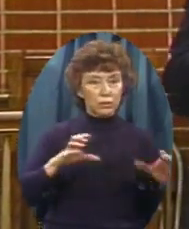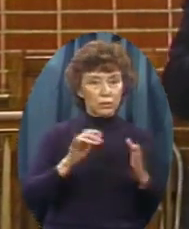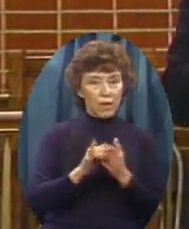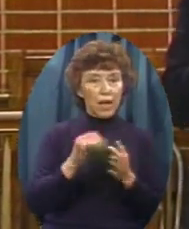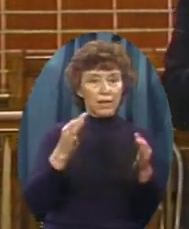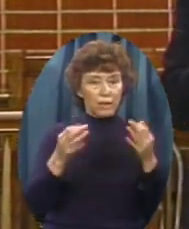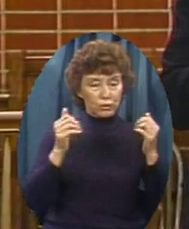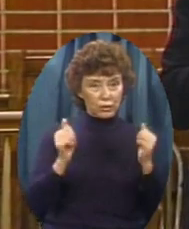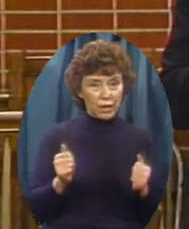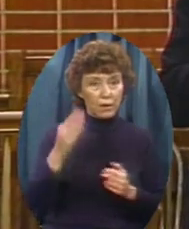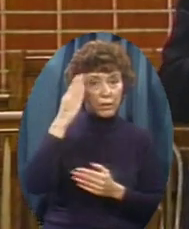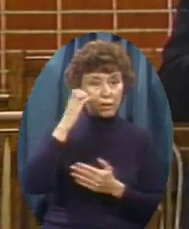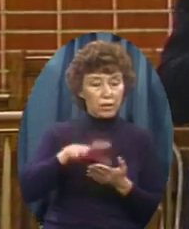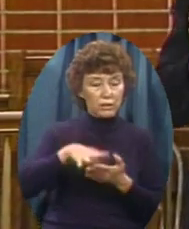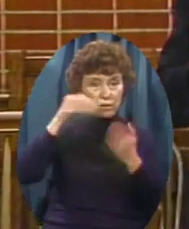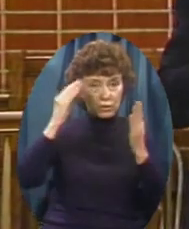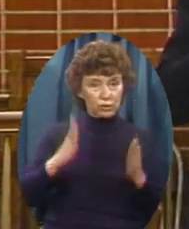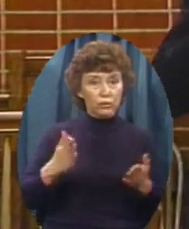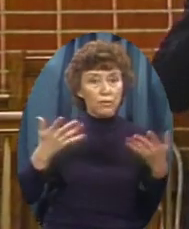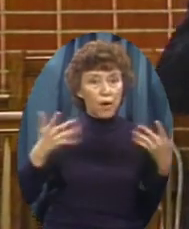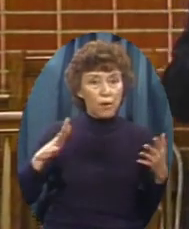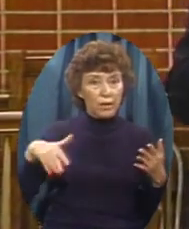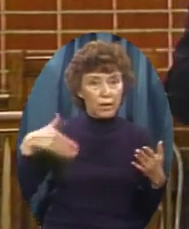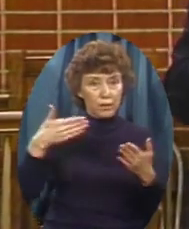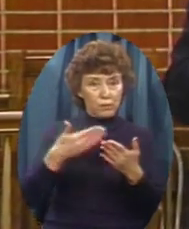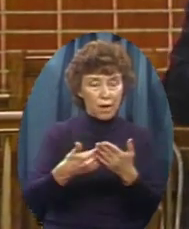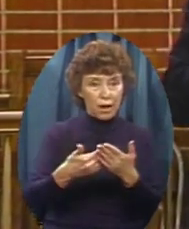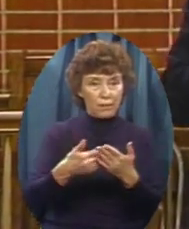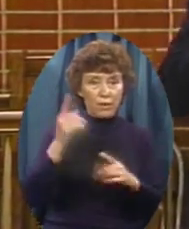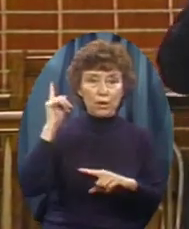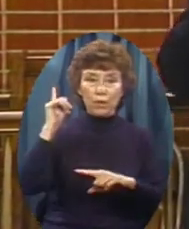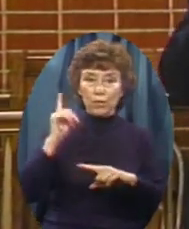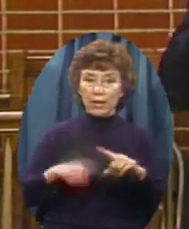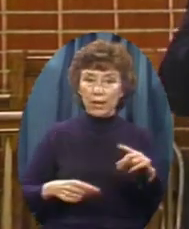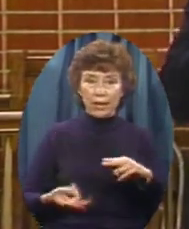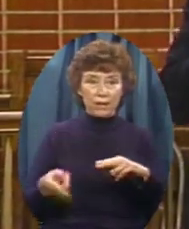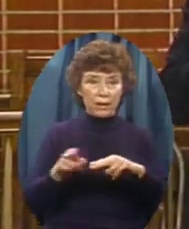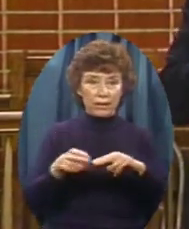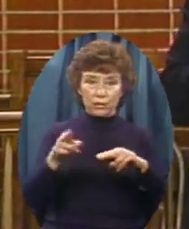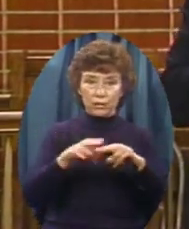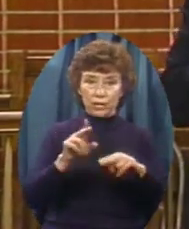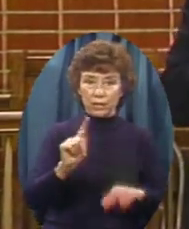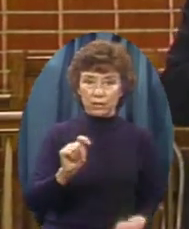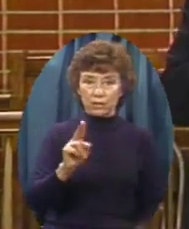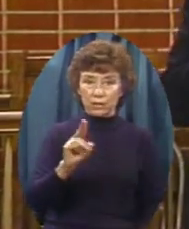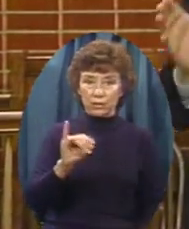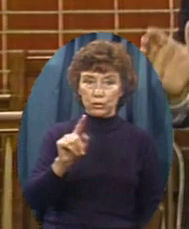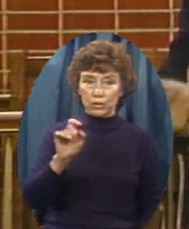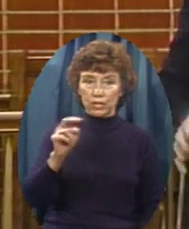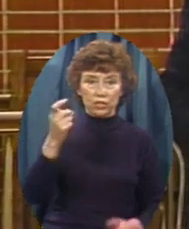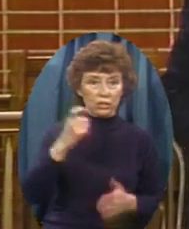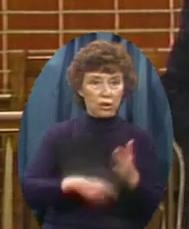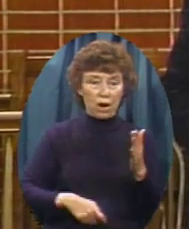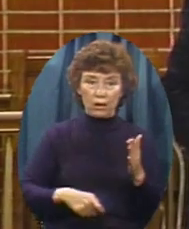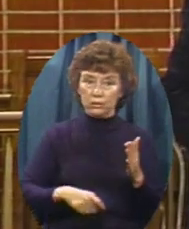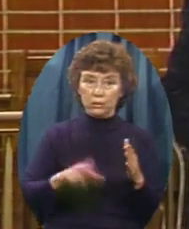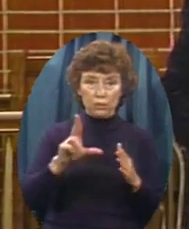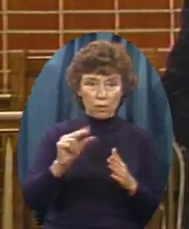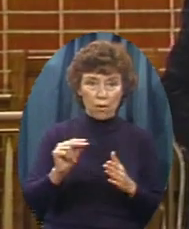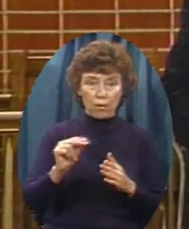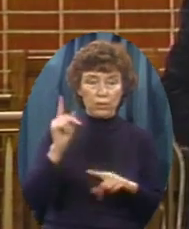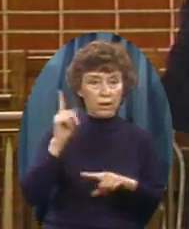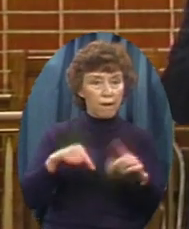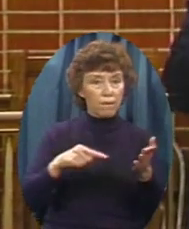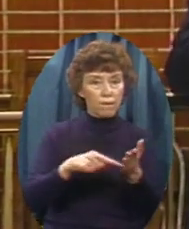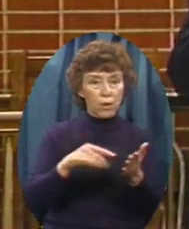the students are here We cannot We just cannot Increase tuition Every semester And make it impossible For them to stay here